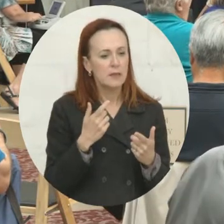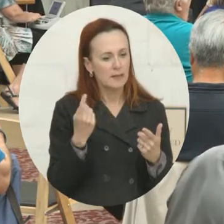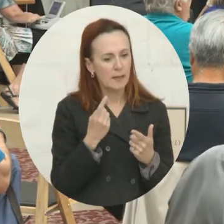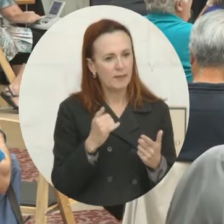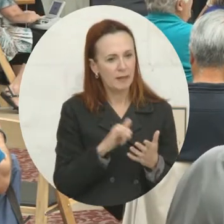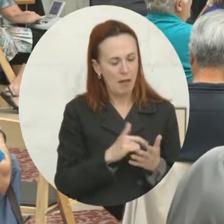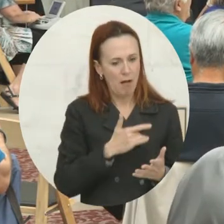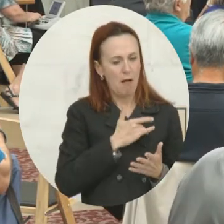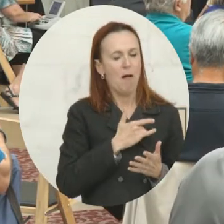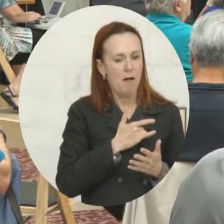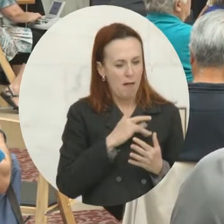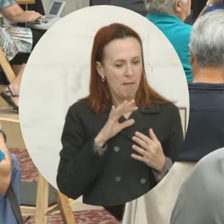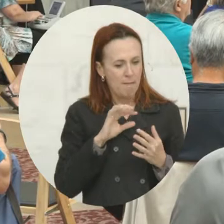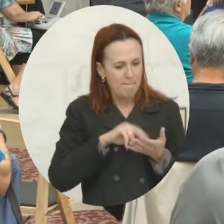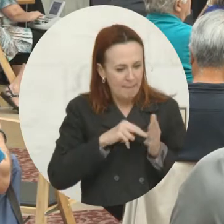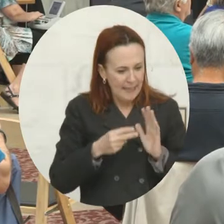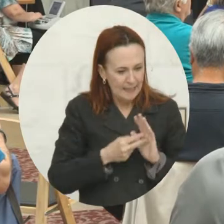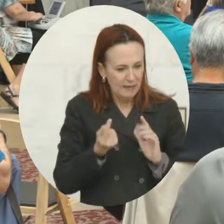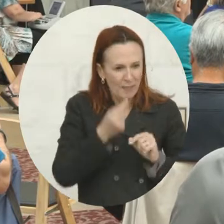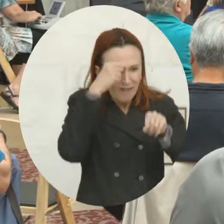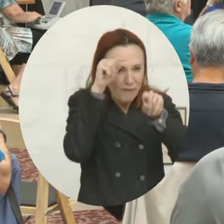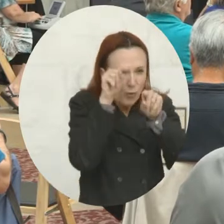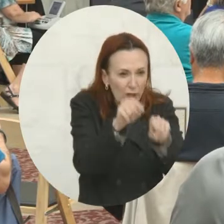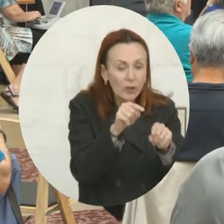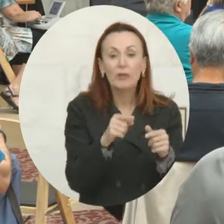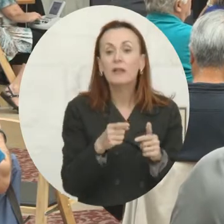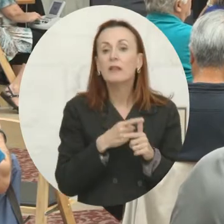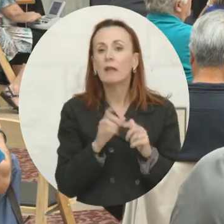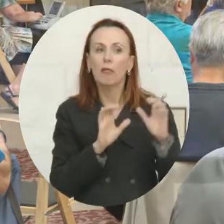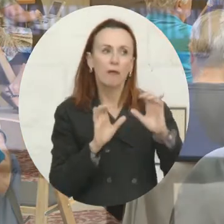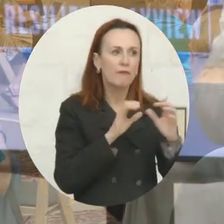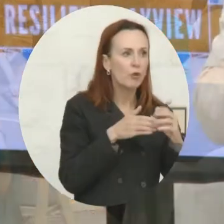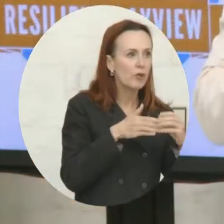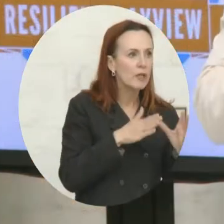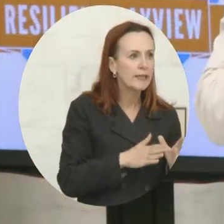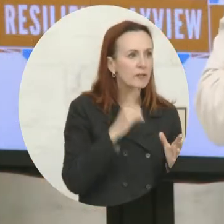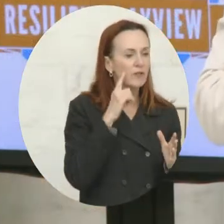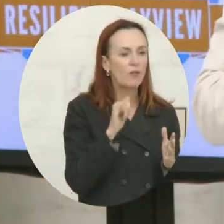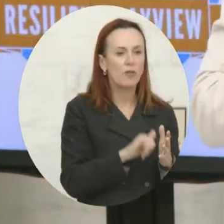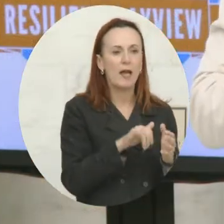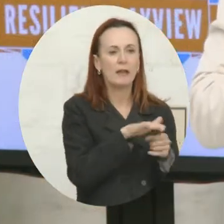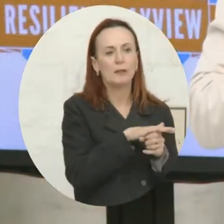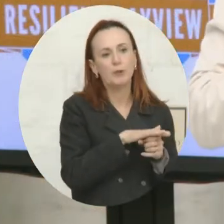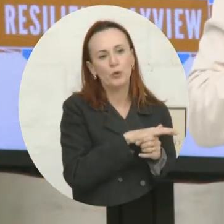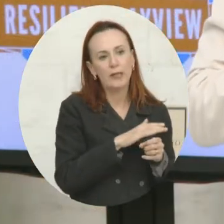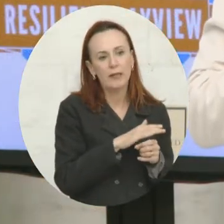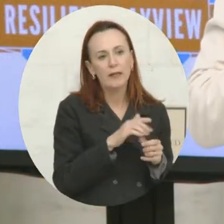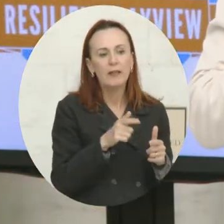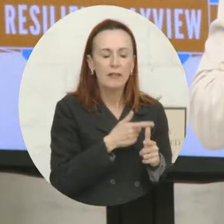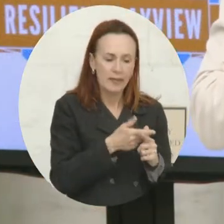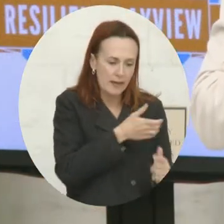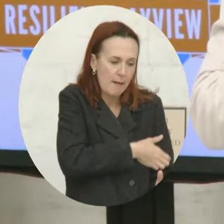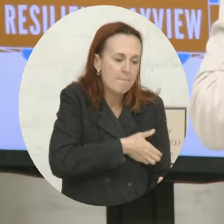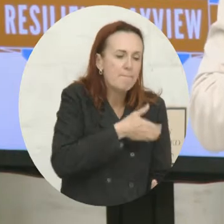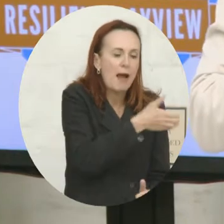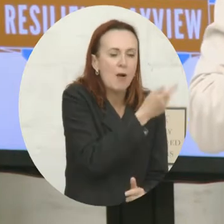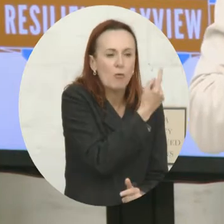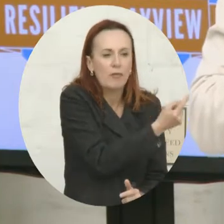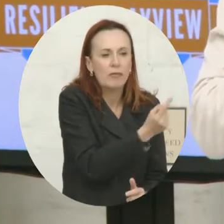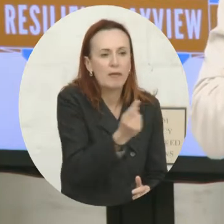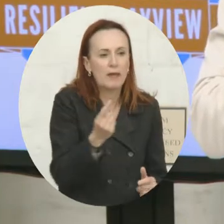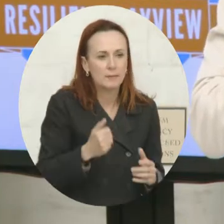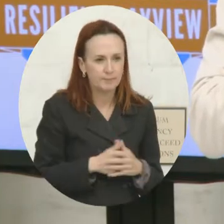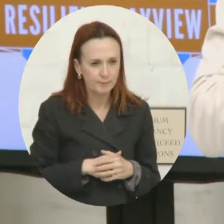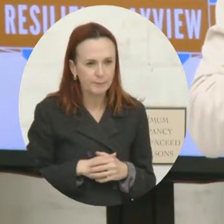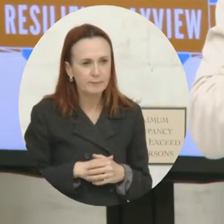you. And then take those leaders that's in those communities and empower them. Take your monies and not put them